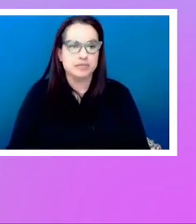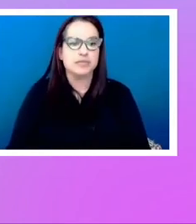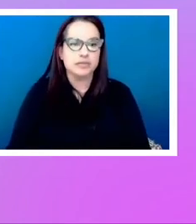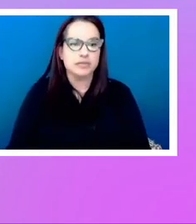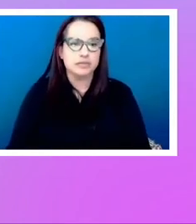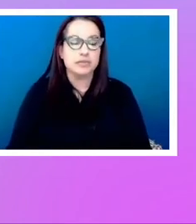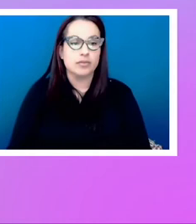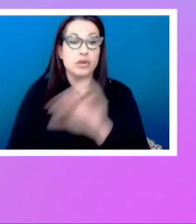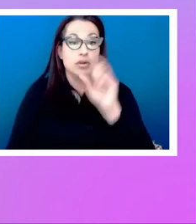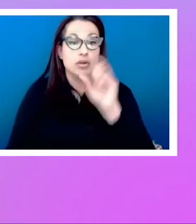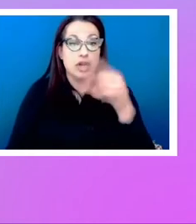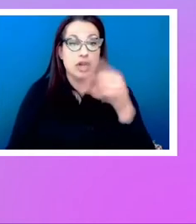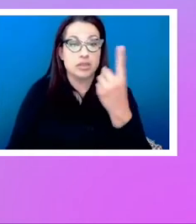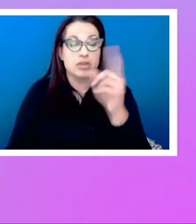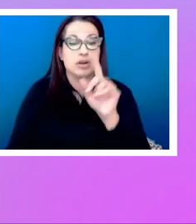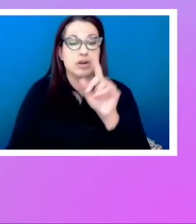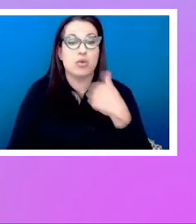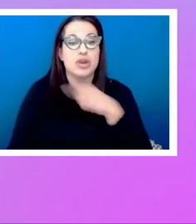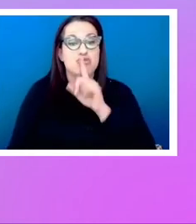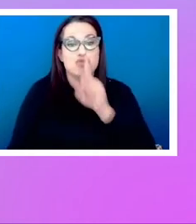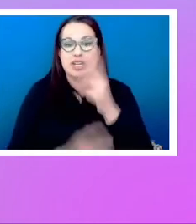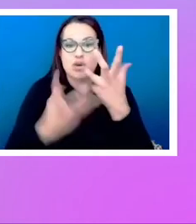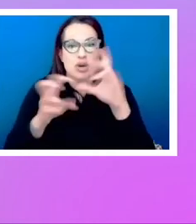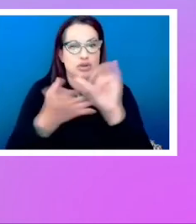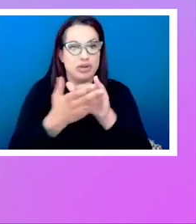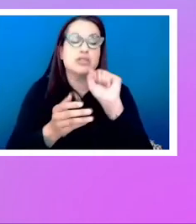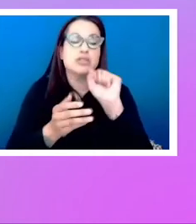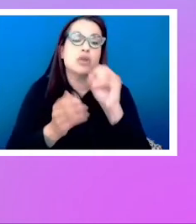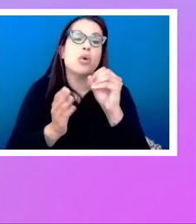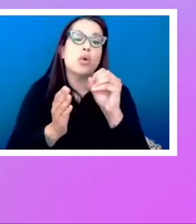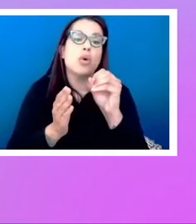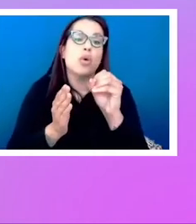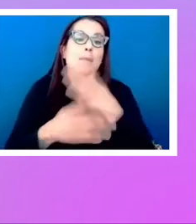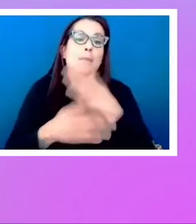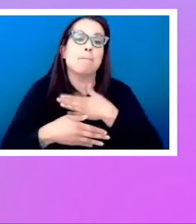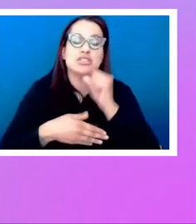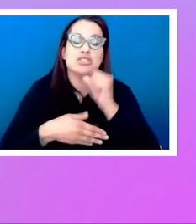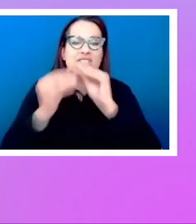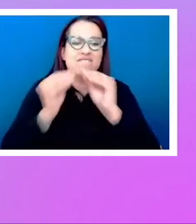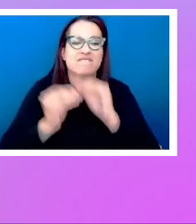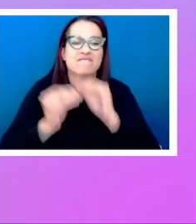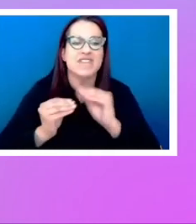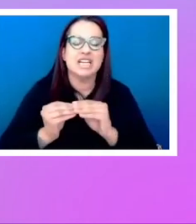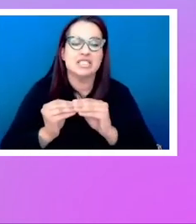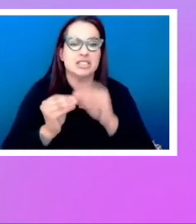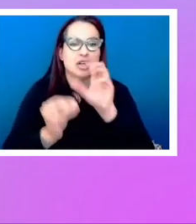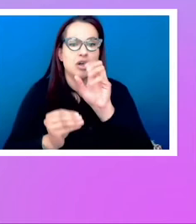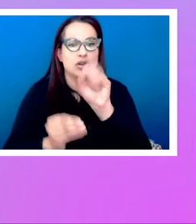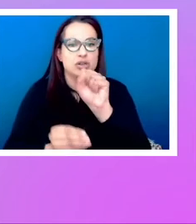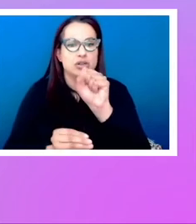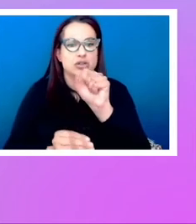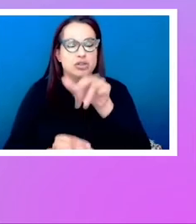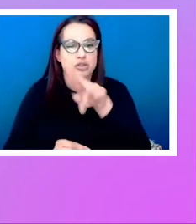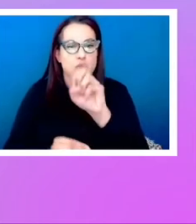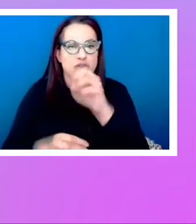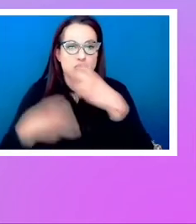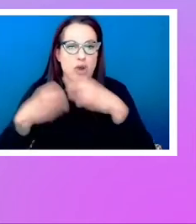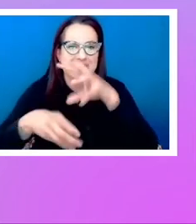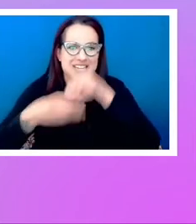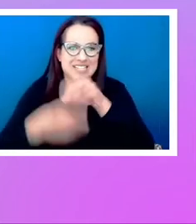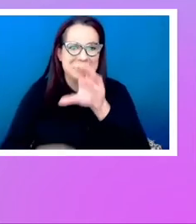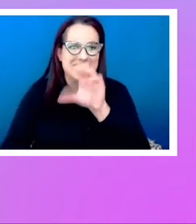So that's something that we really don't want to be doing. Again, know, don't go and fix your source problems in your CSS